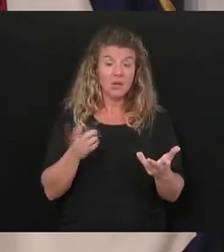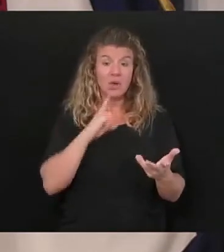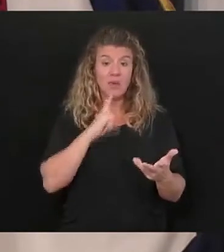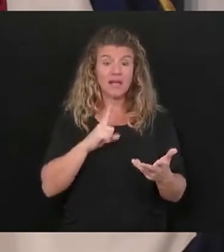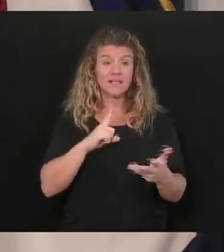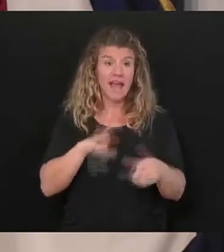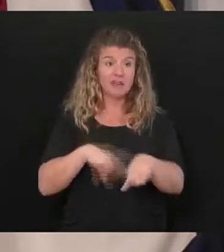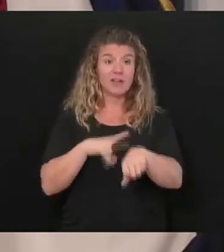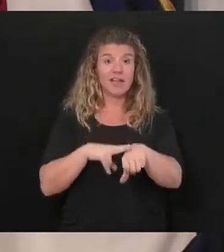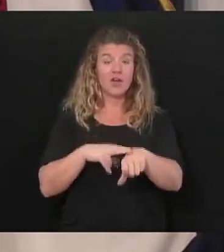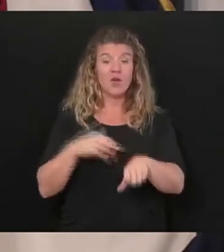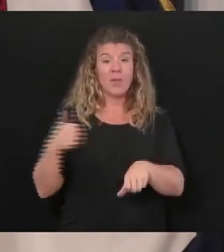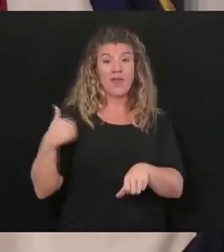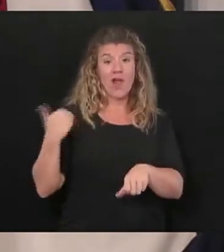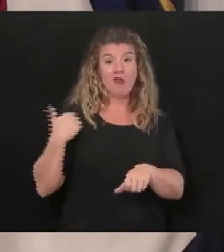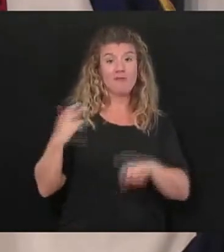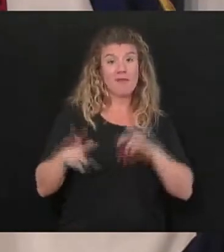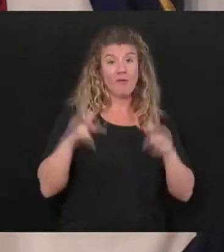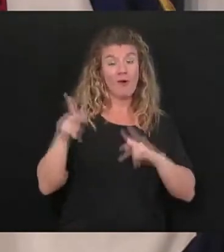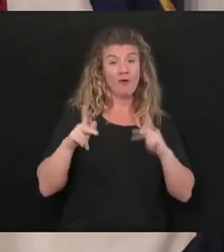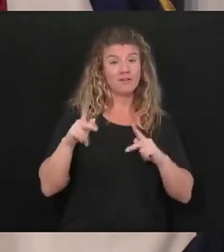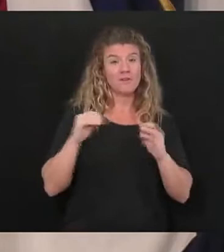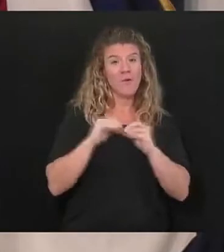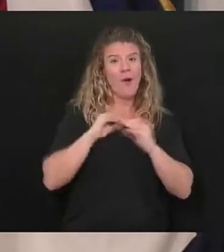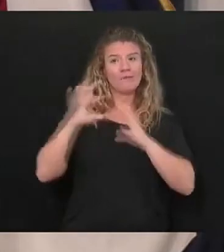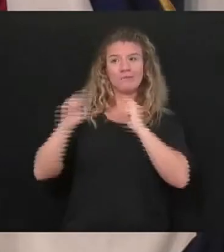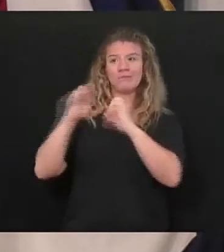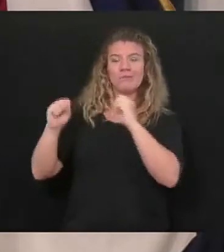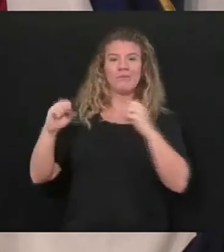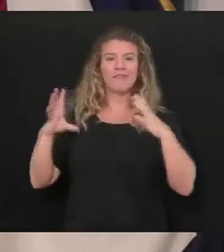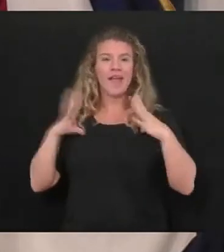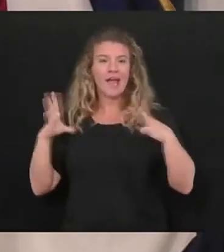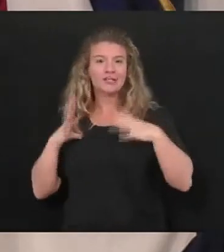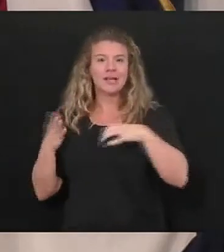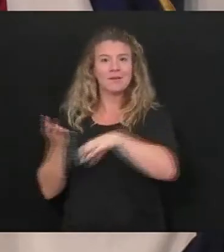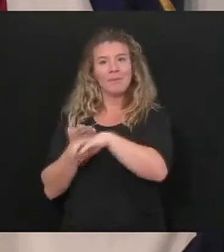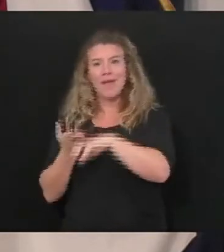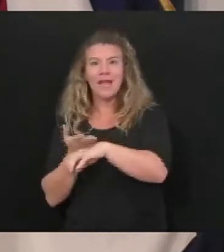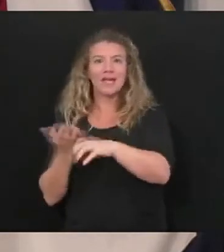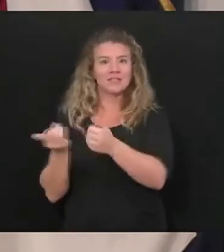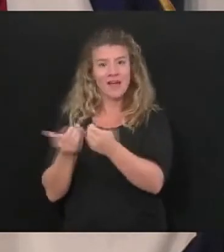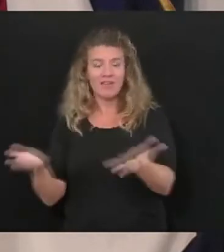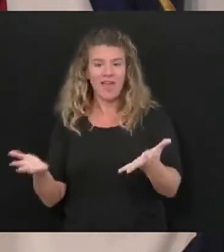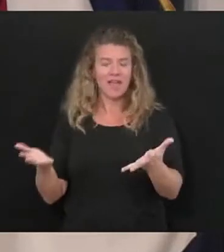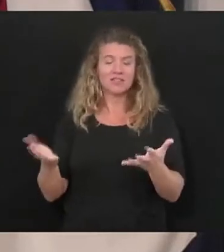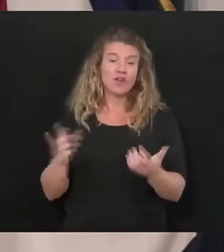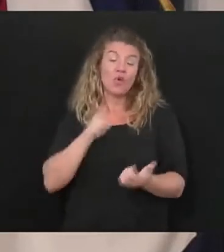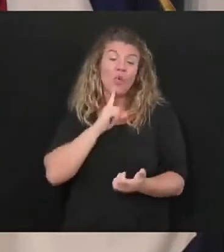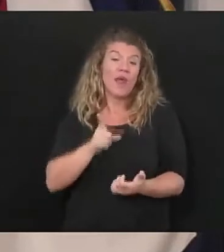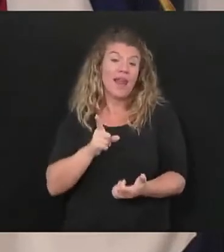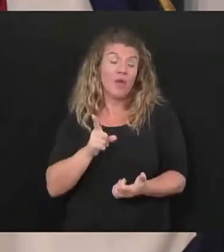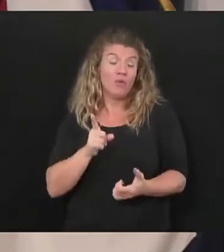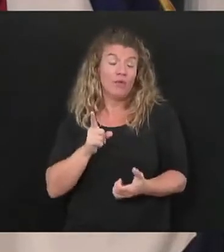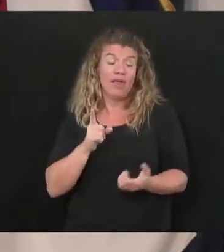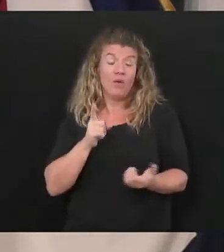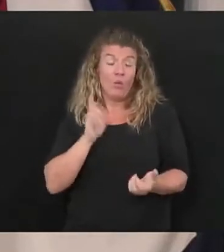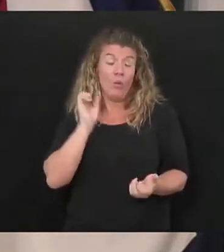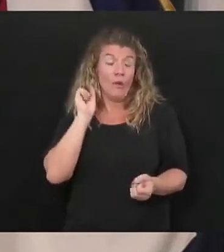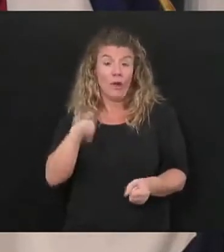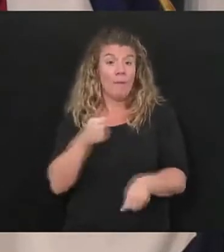younger people that have gone to beaches and all this kind of stuff and everything. And maybe we can attribute it all to that.